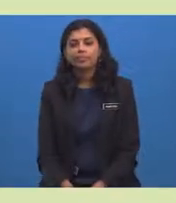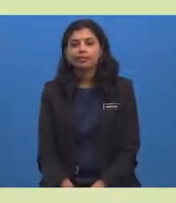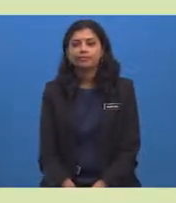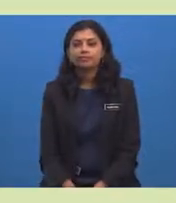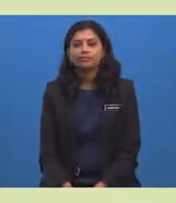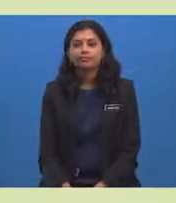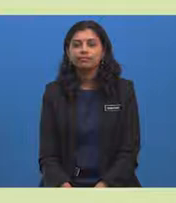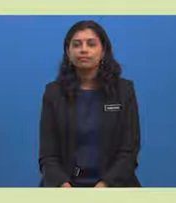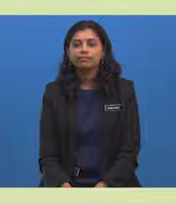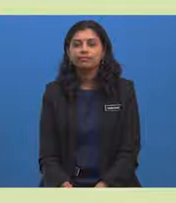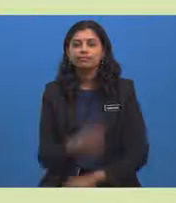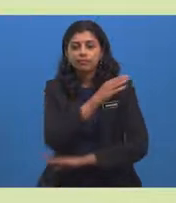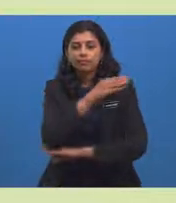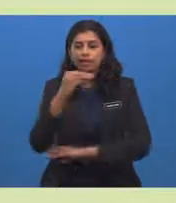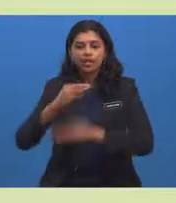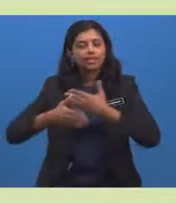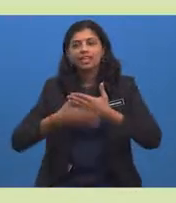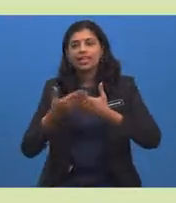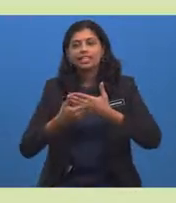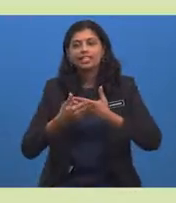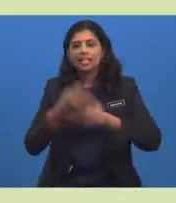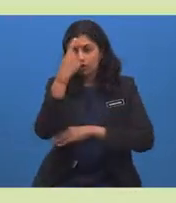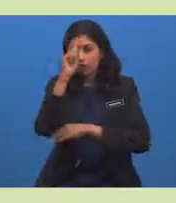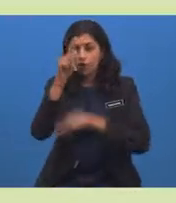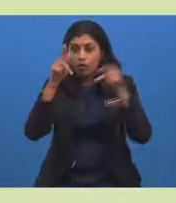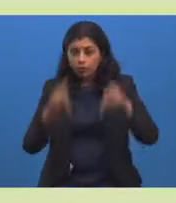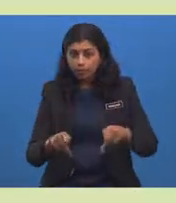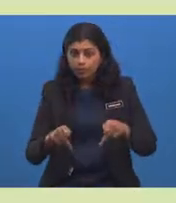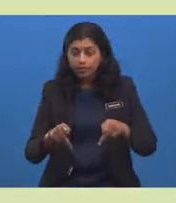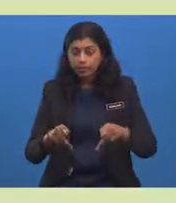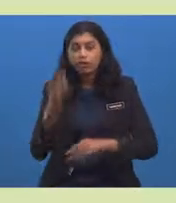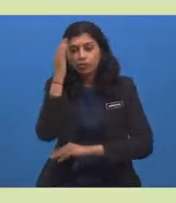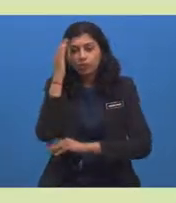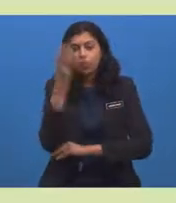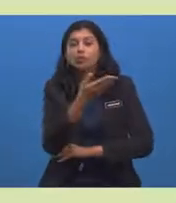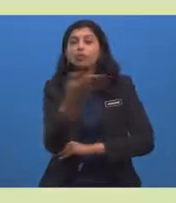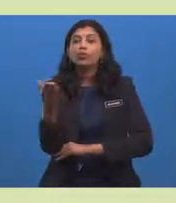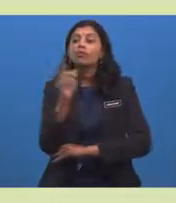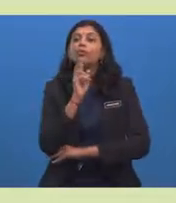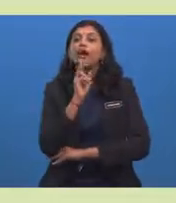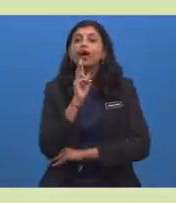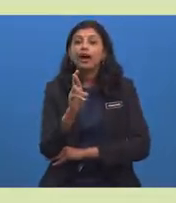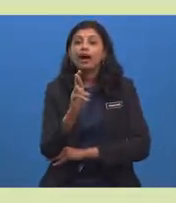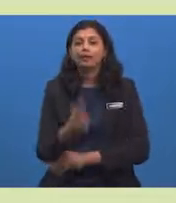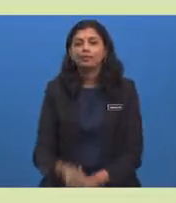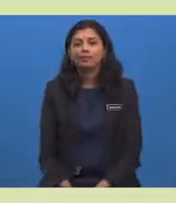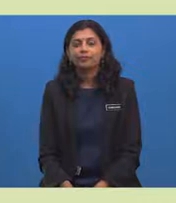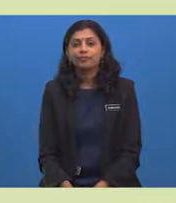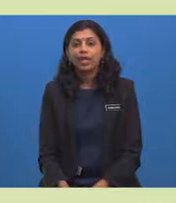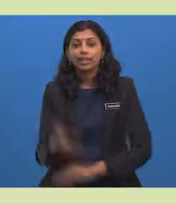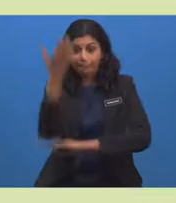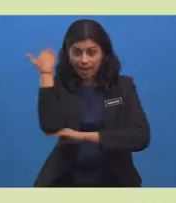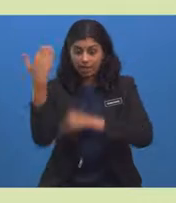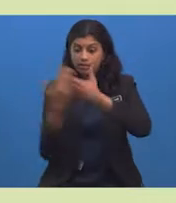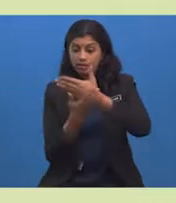An easy indicator to let your friends know where you are. At the back of the card,